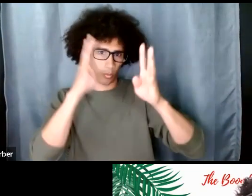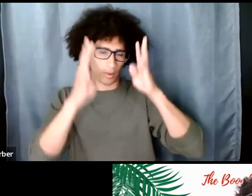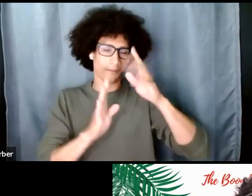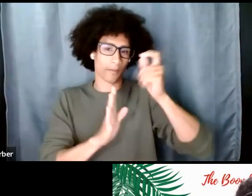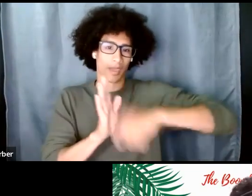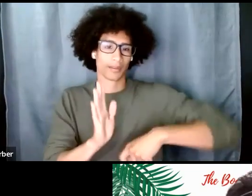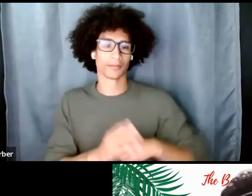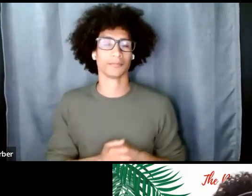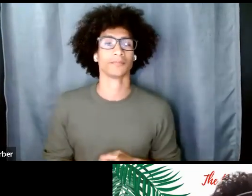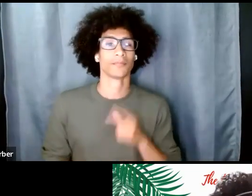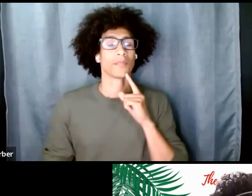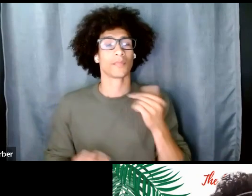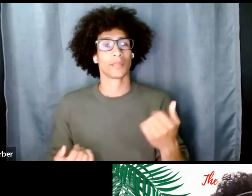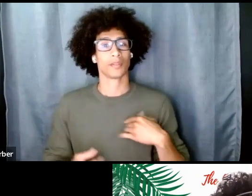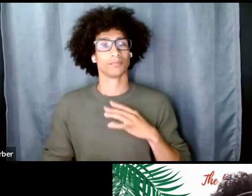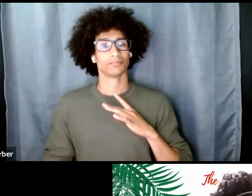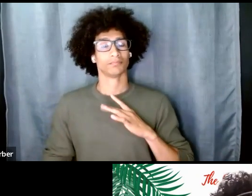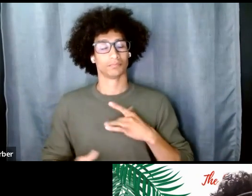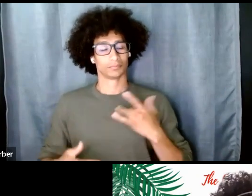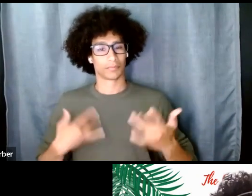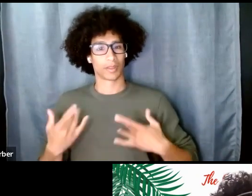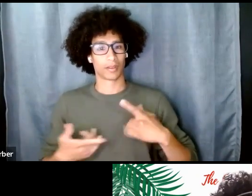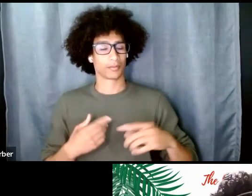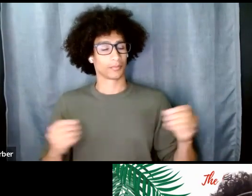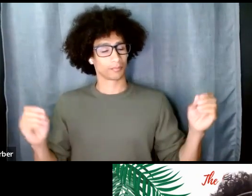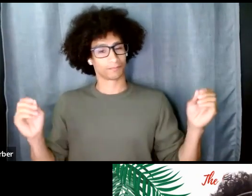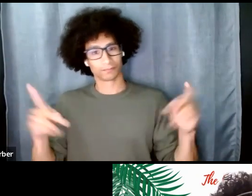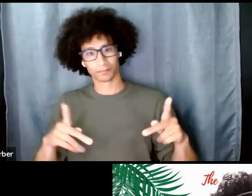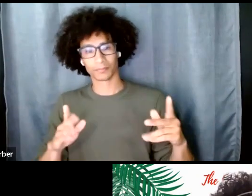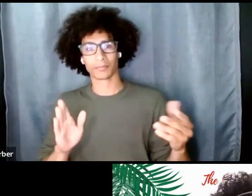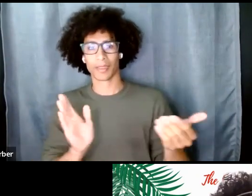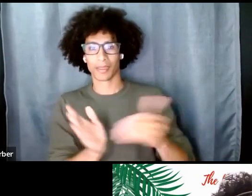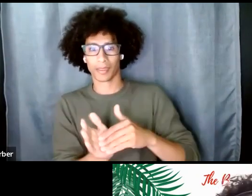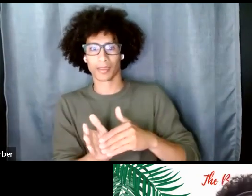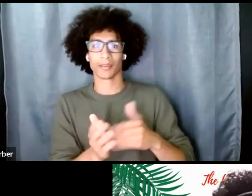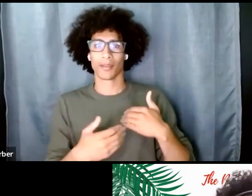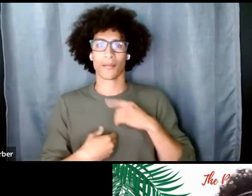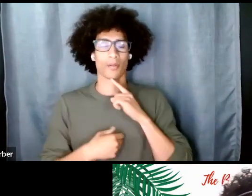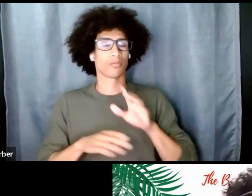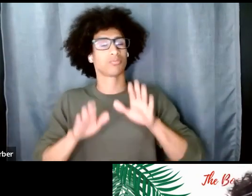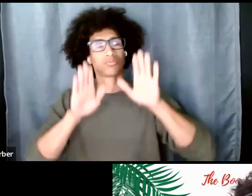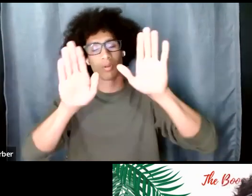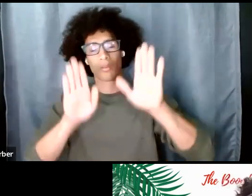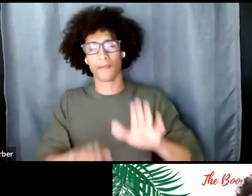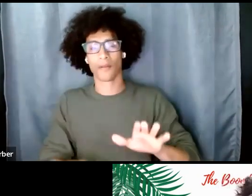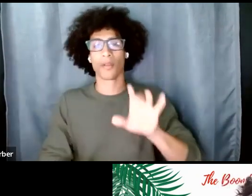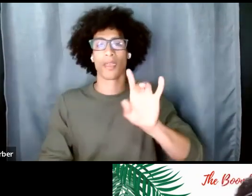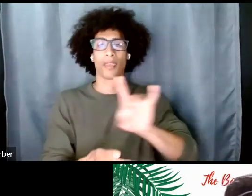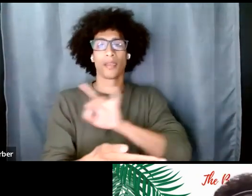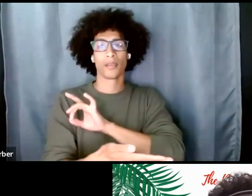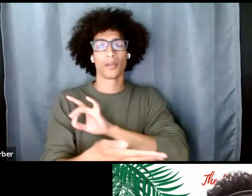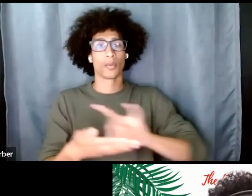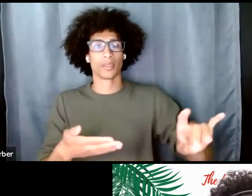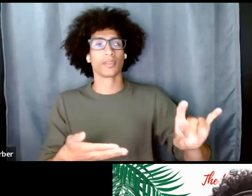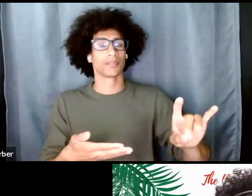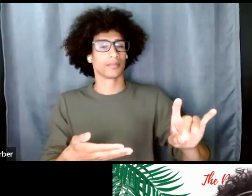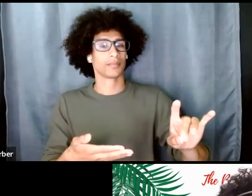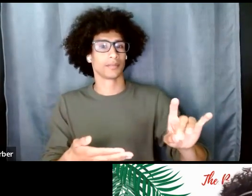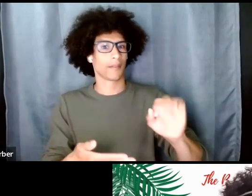know be able to come back and we have an incredible eight weeks of playwrights that are going to be here sharing with you for an hour